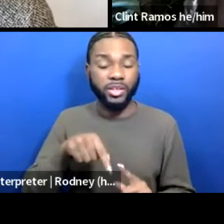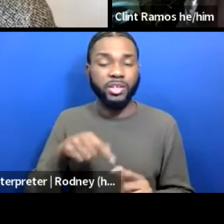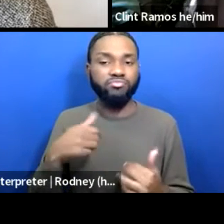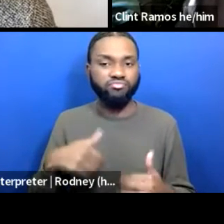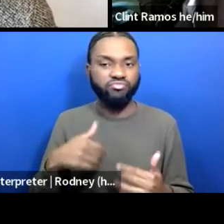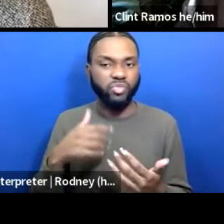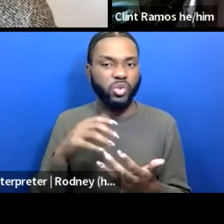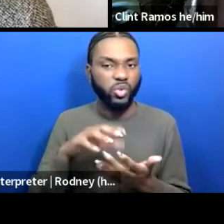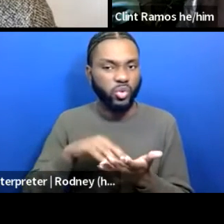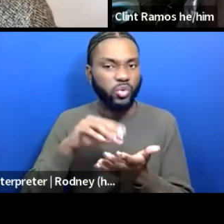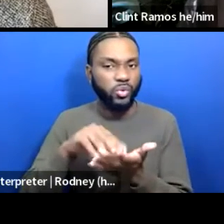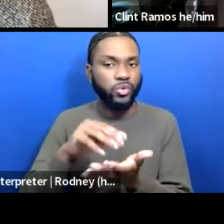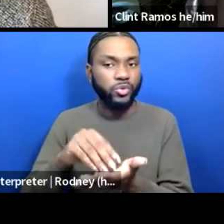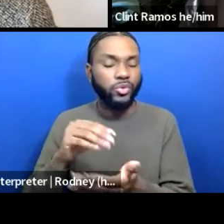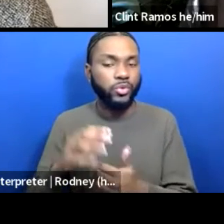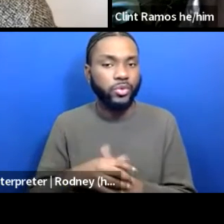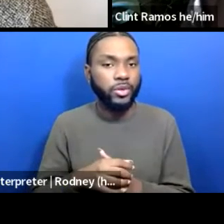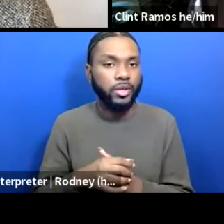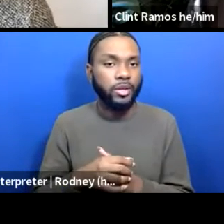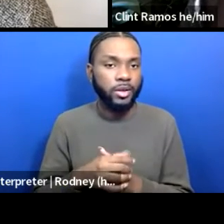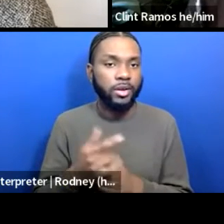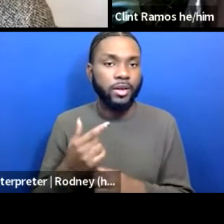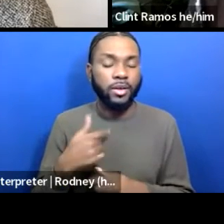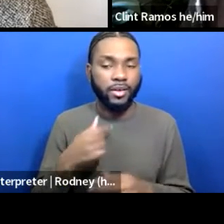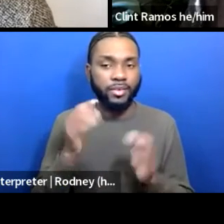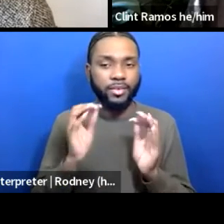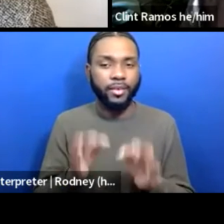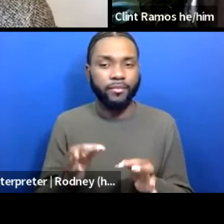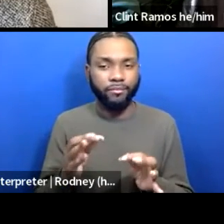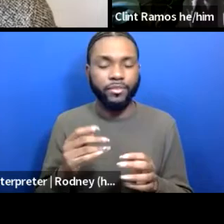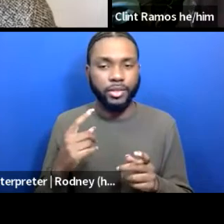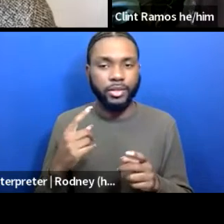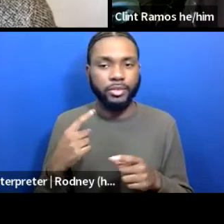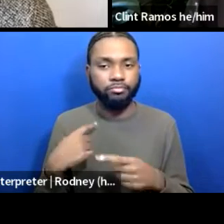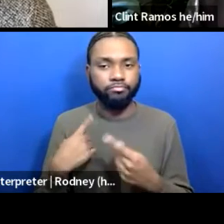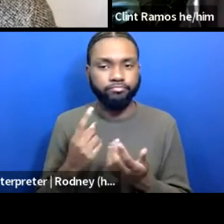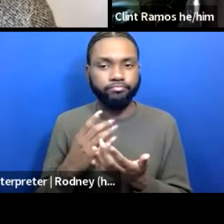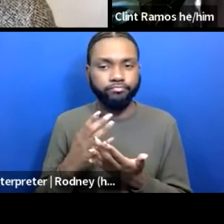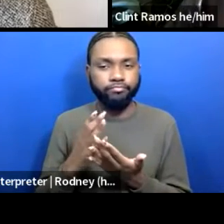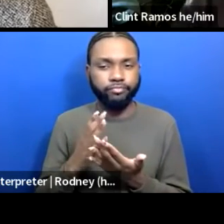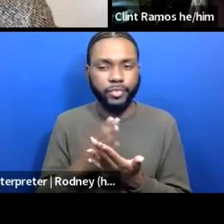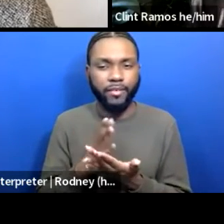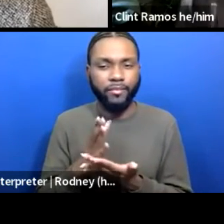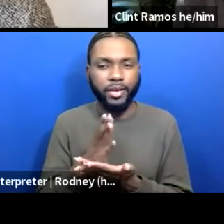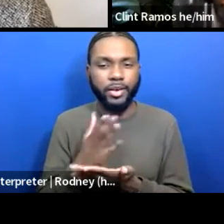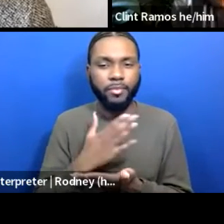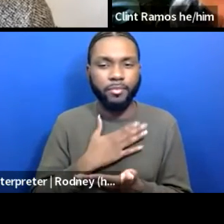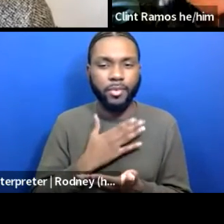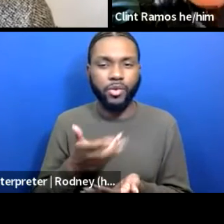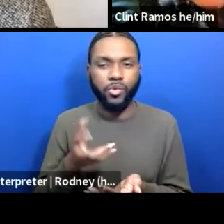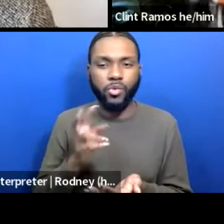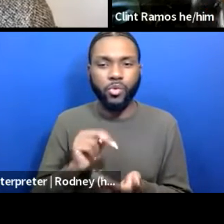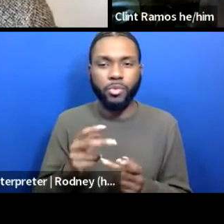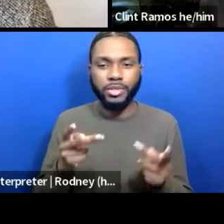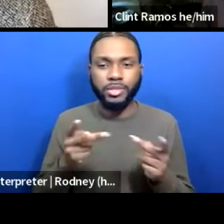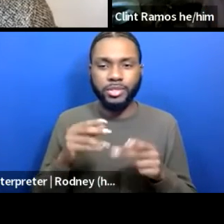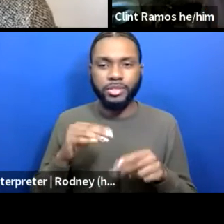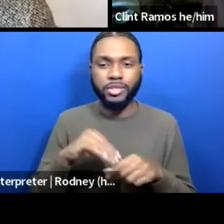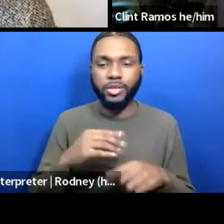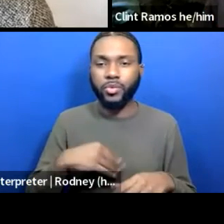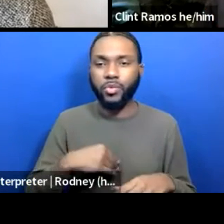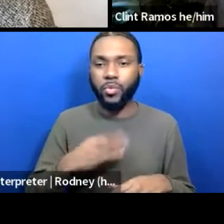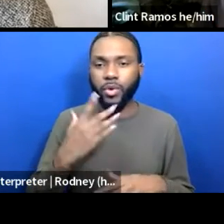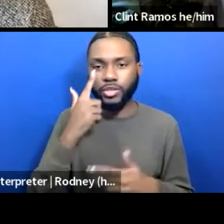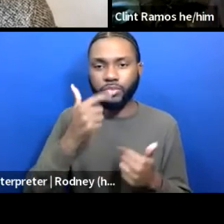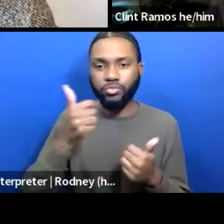and that I have definitely been navigating my own position in white supremacy and